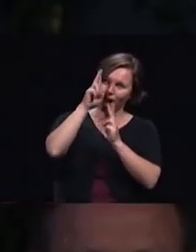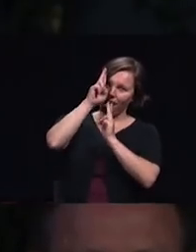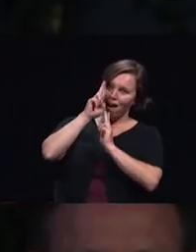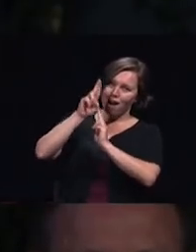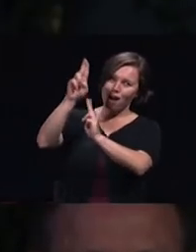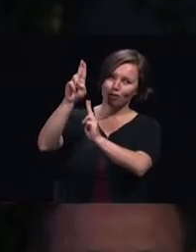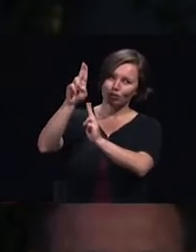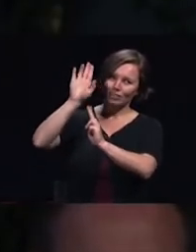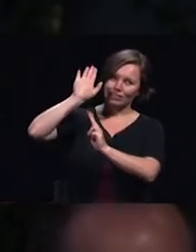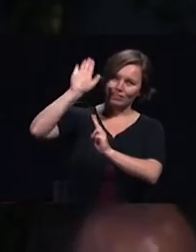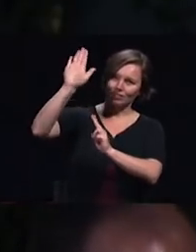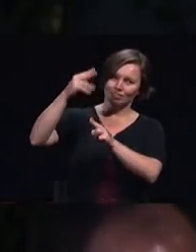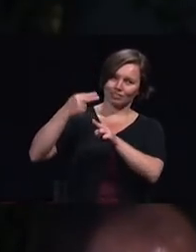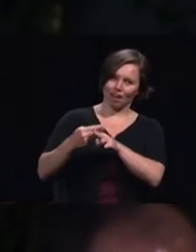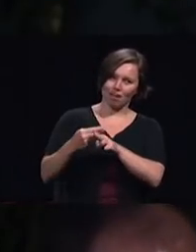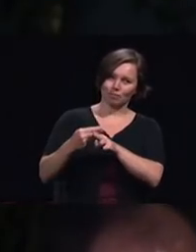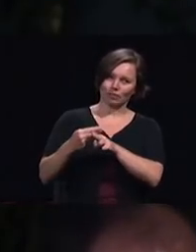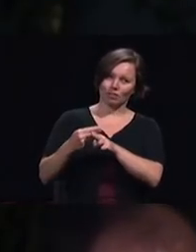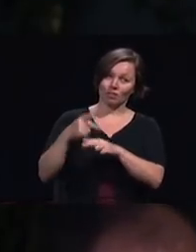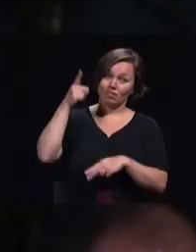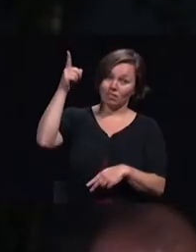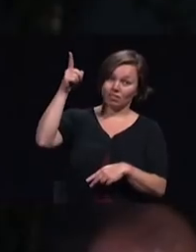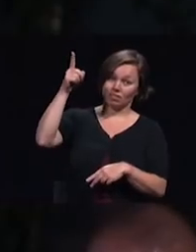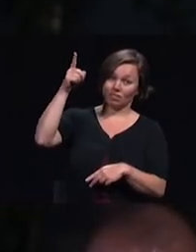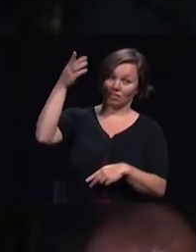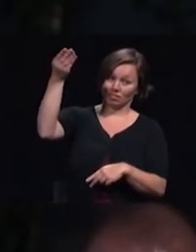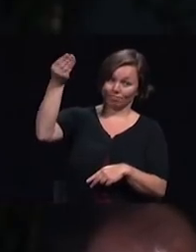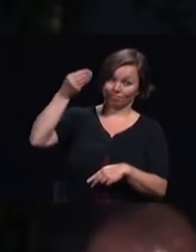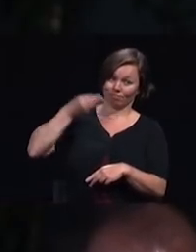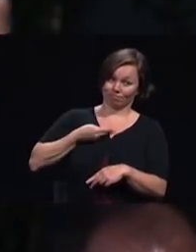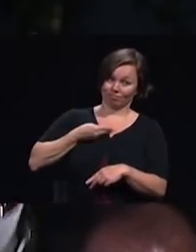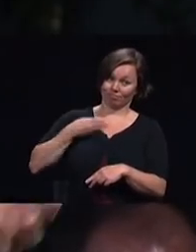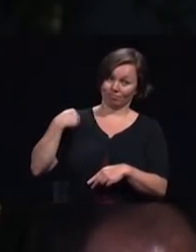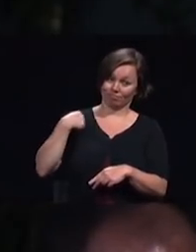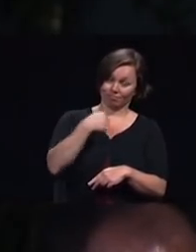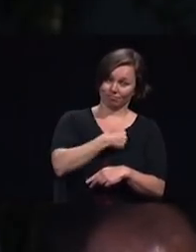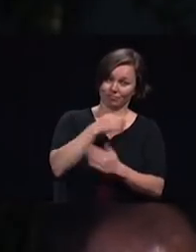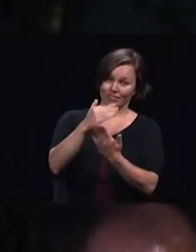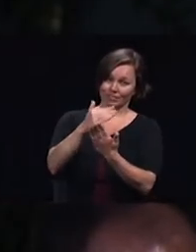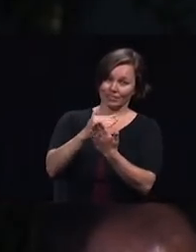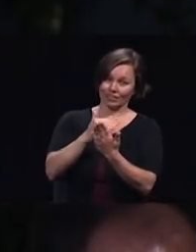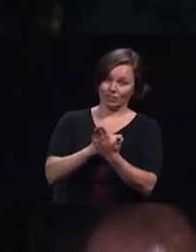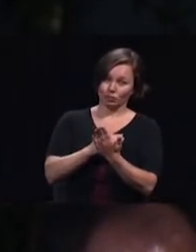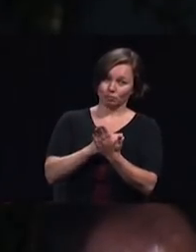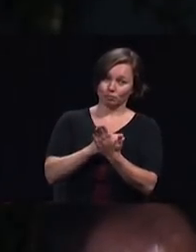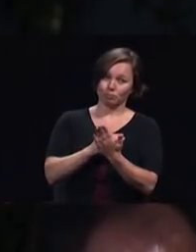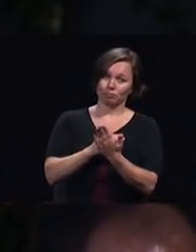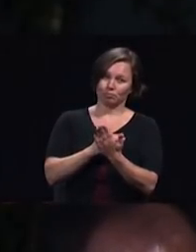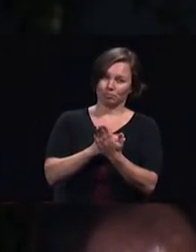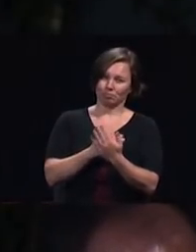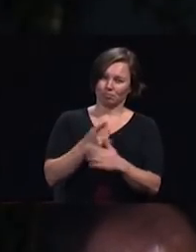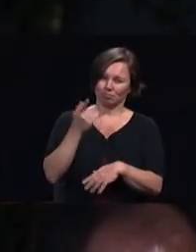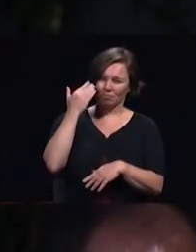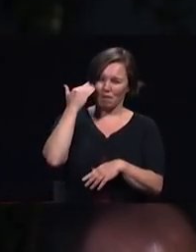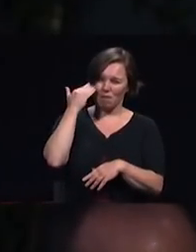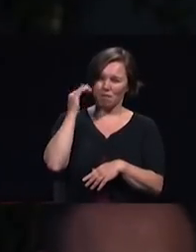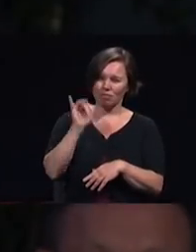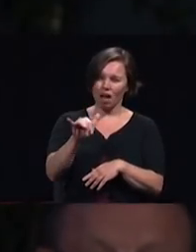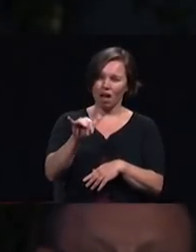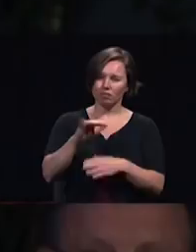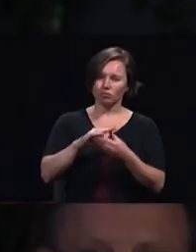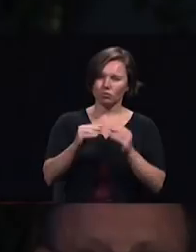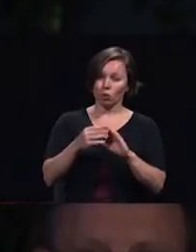provided more lessons for Jonah and for us God caused a plant to grow overnight as you know giving shade to Jonah but then